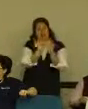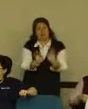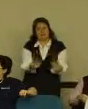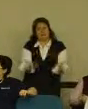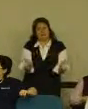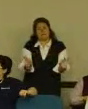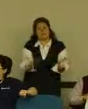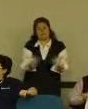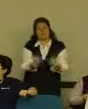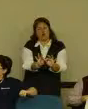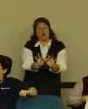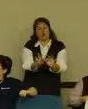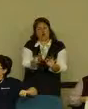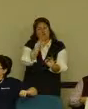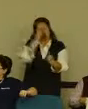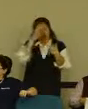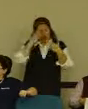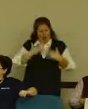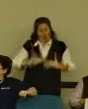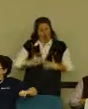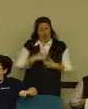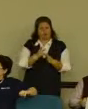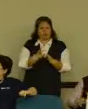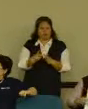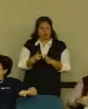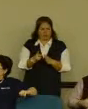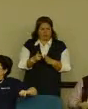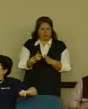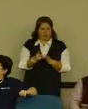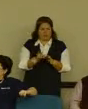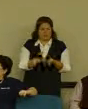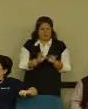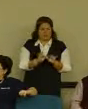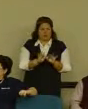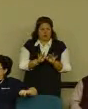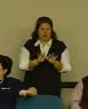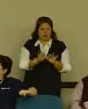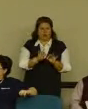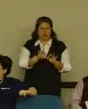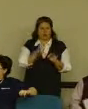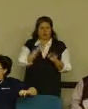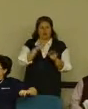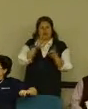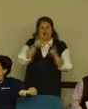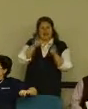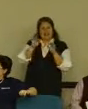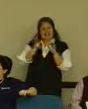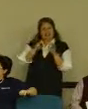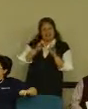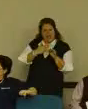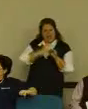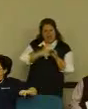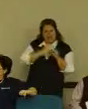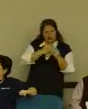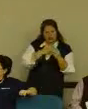to be very, very professional and speak to your strengths in addressing that job.